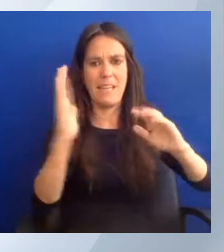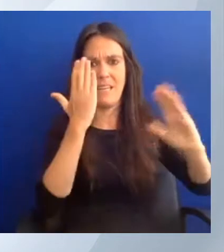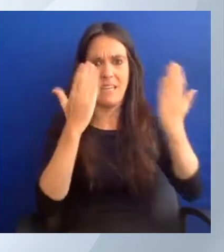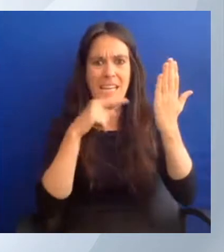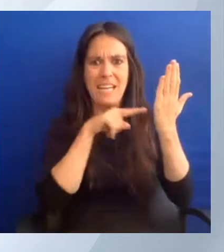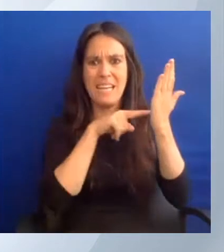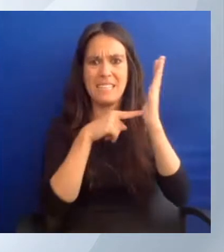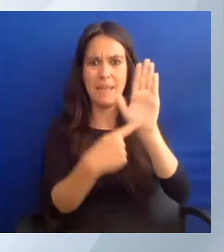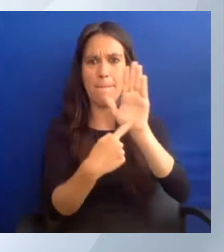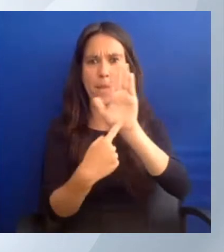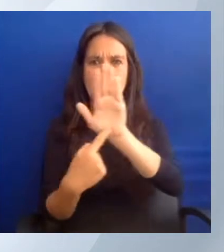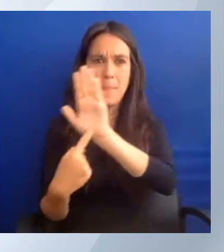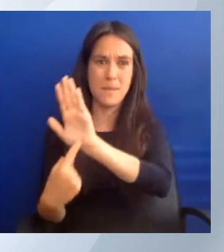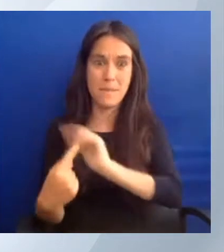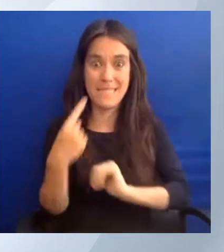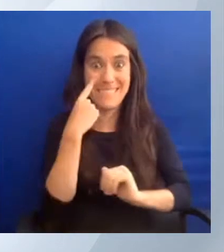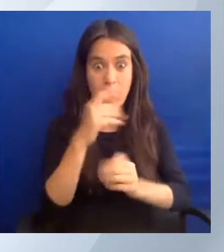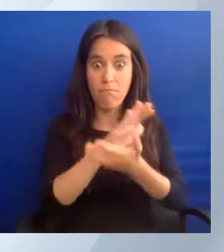pretty nice.